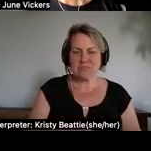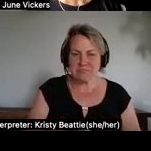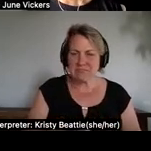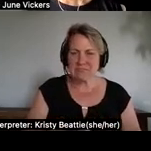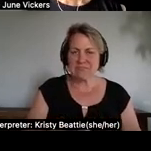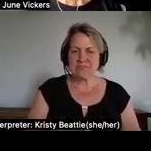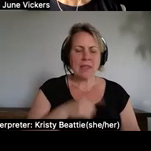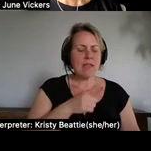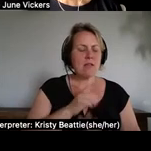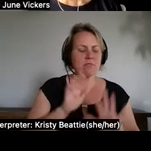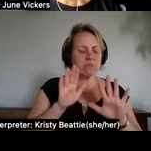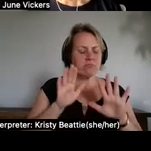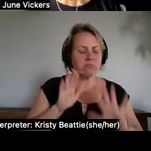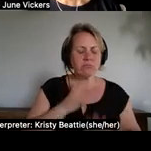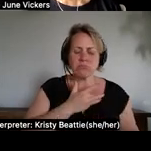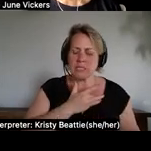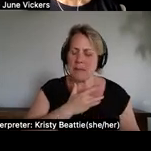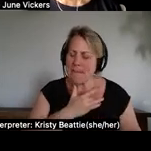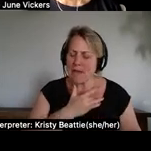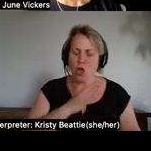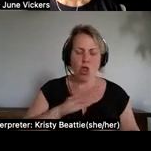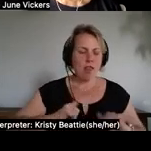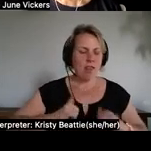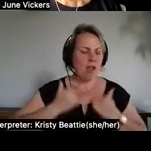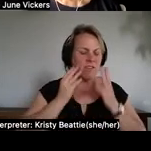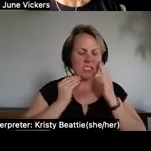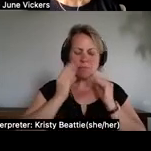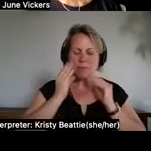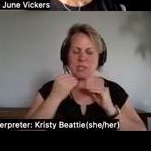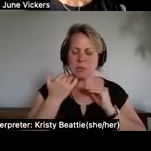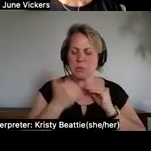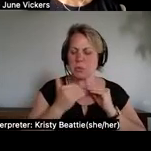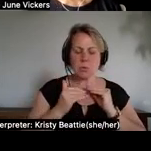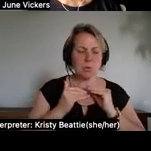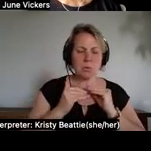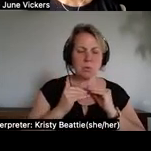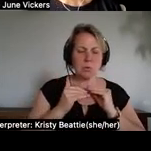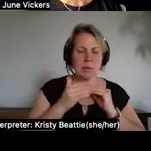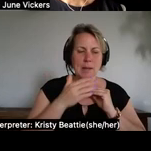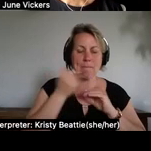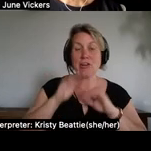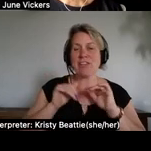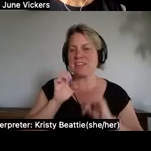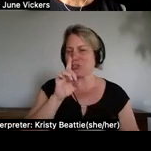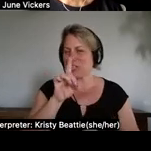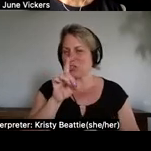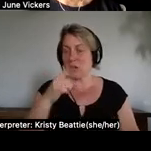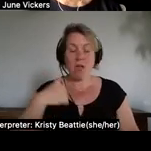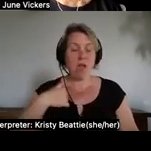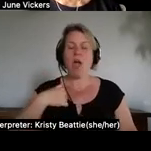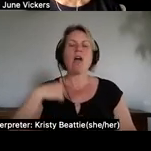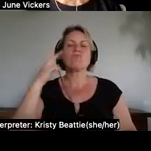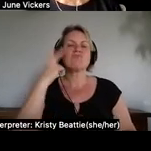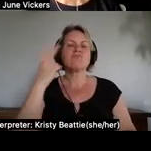compassionate and they had life experiences their education i couldn't see this because i valued my